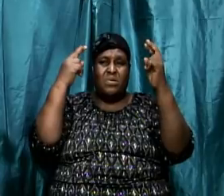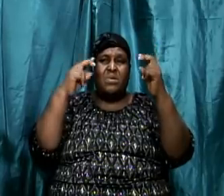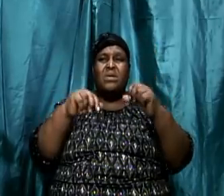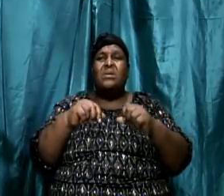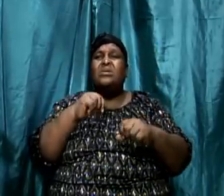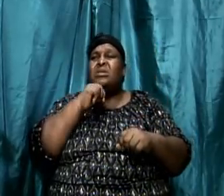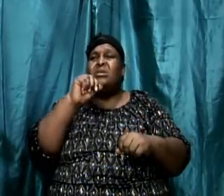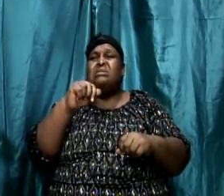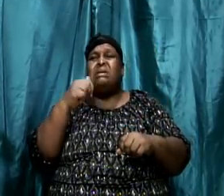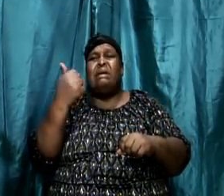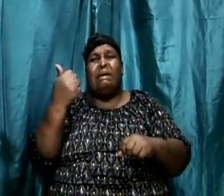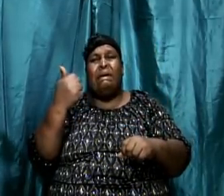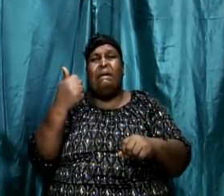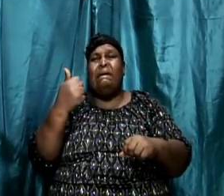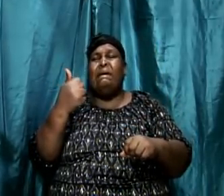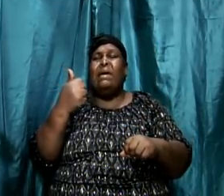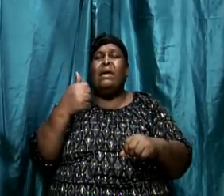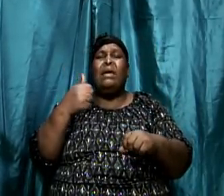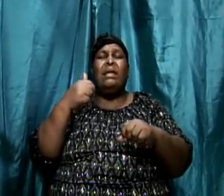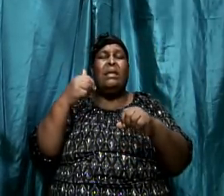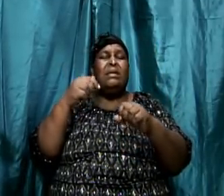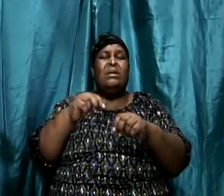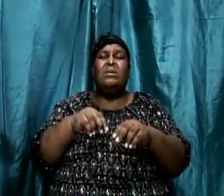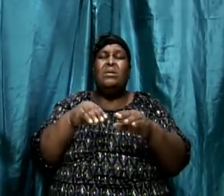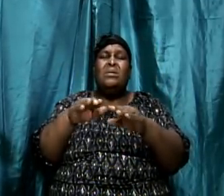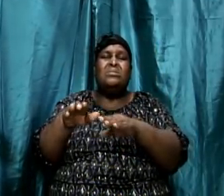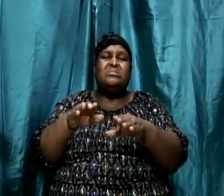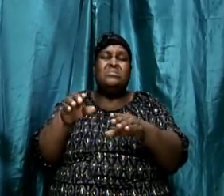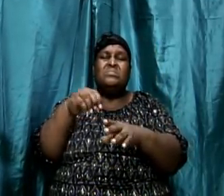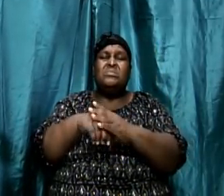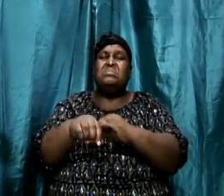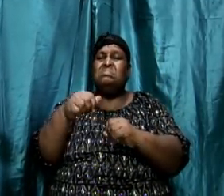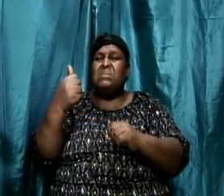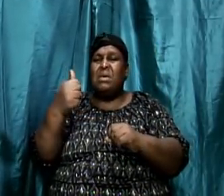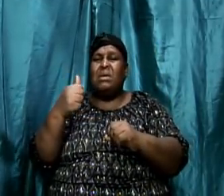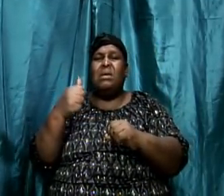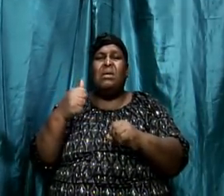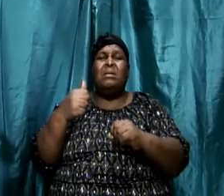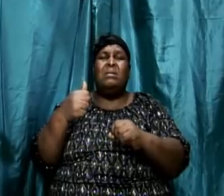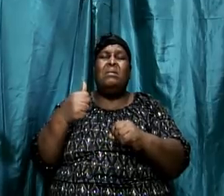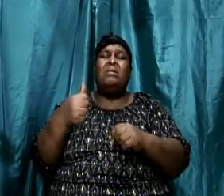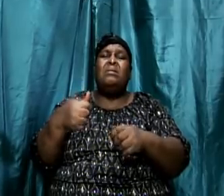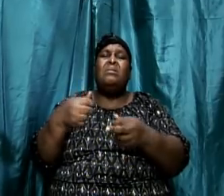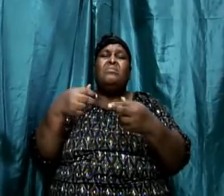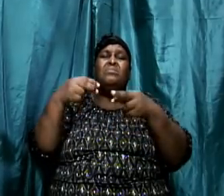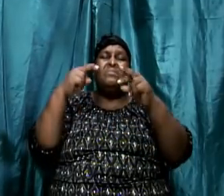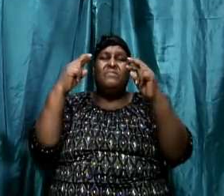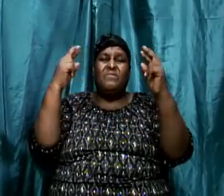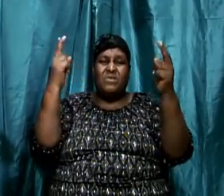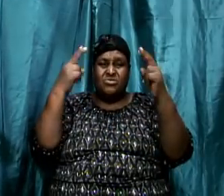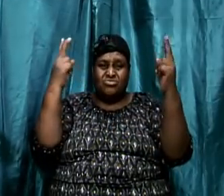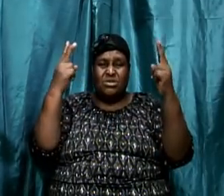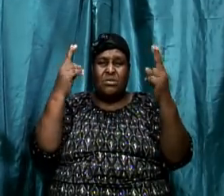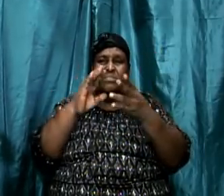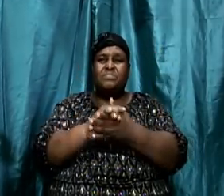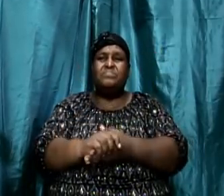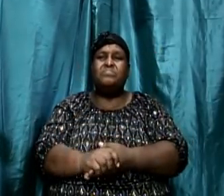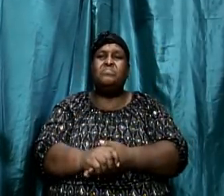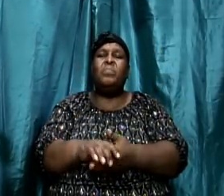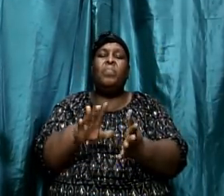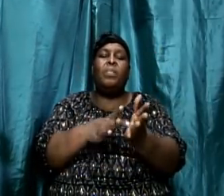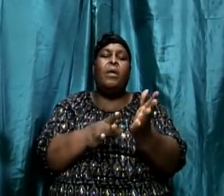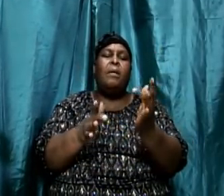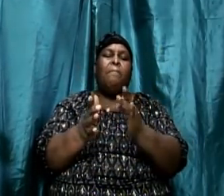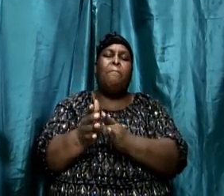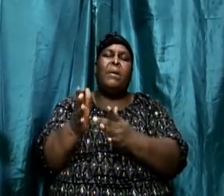any order if we deserve good results. So if we really want to get into the Word of God, it's important to realize, as I said before, that Bible